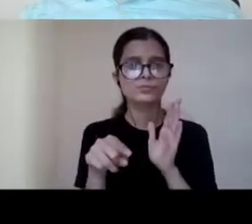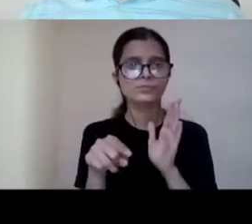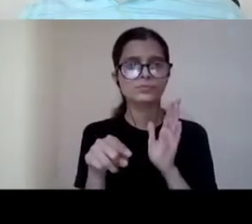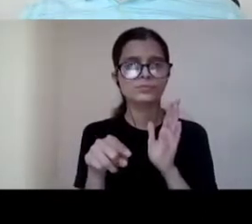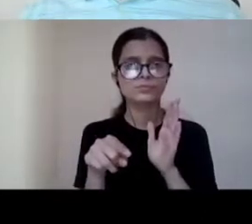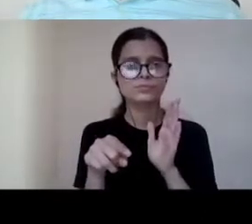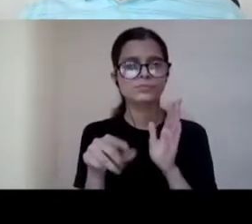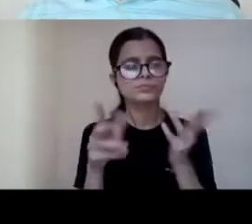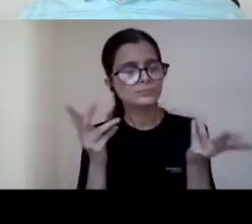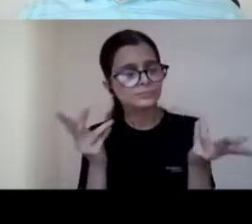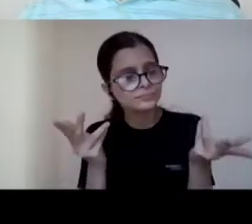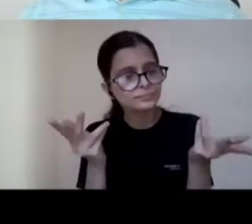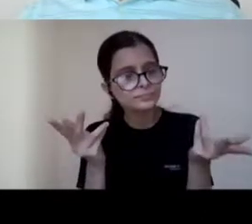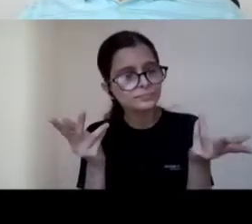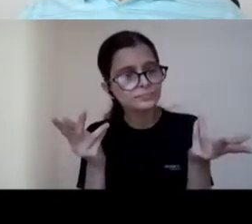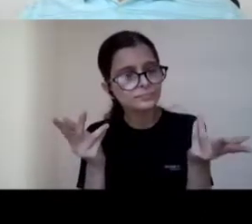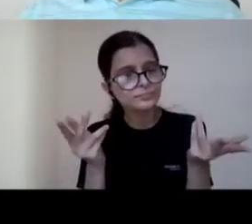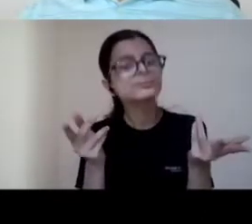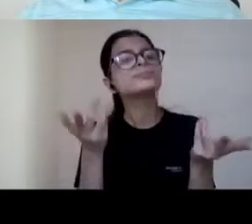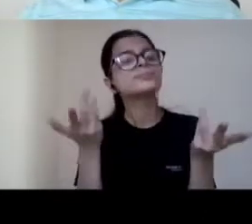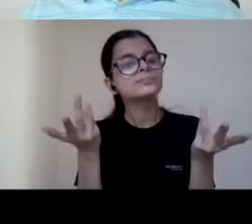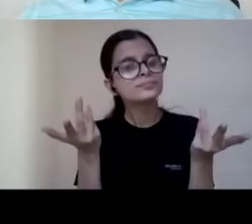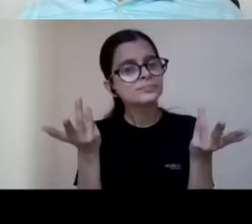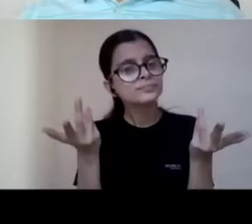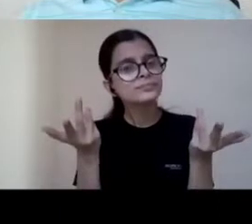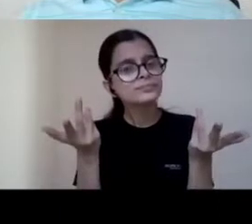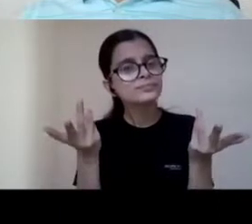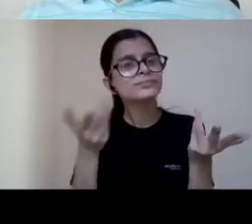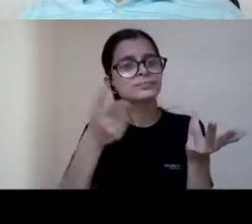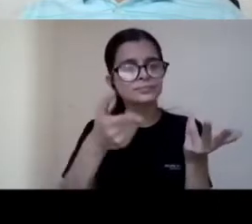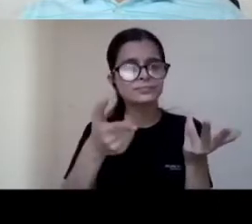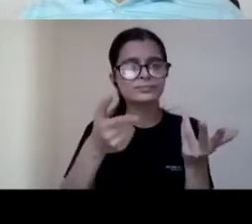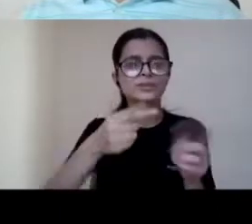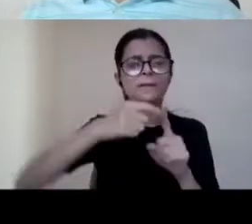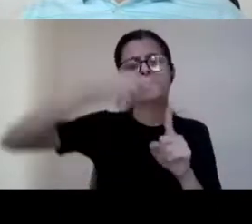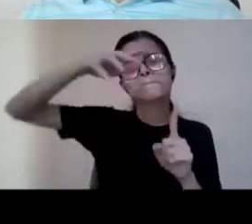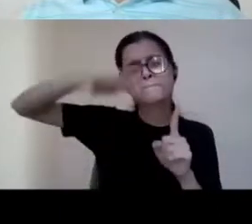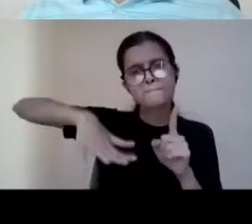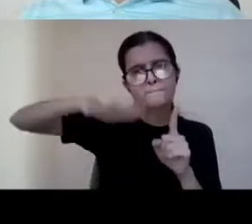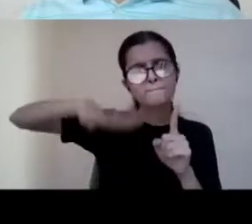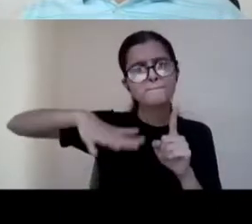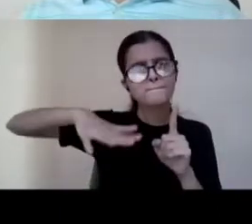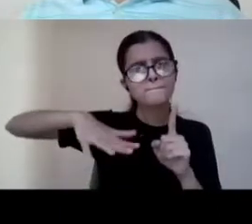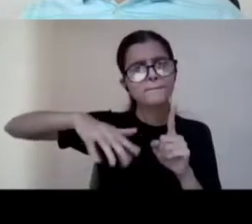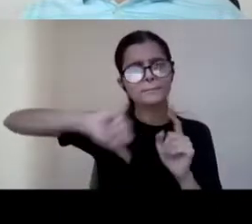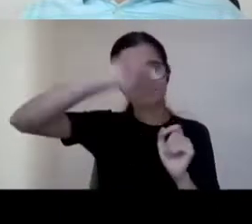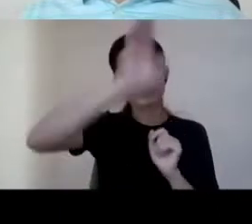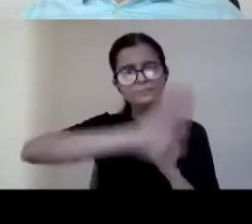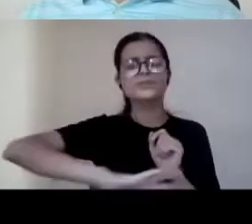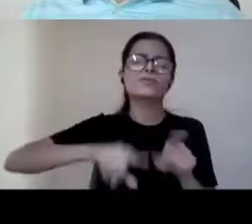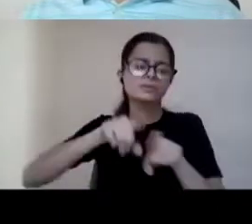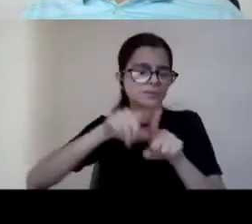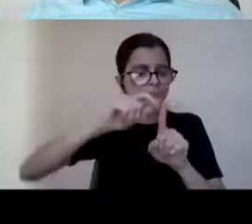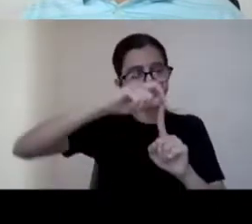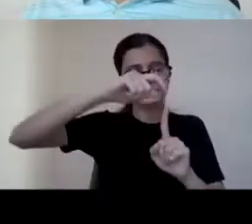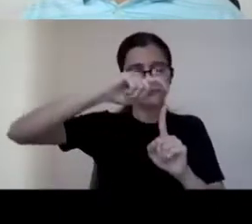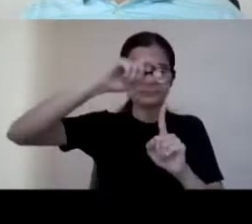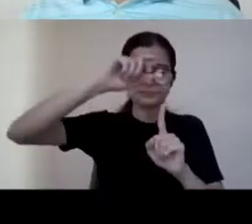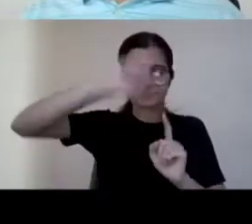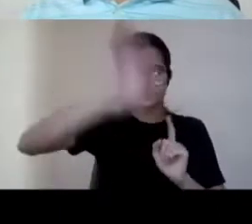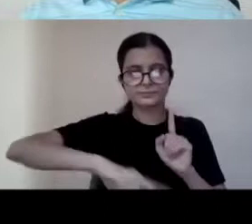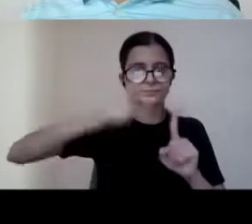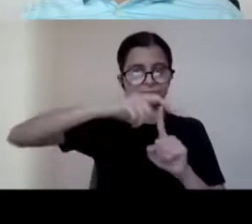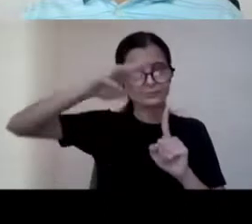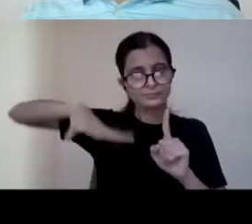um you know so so what what is parliament in in india for example so we have got a stage